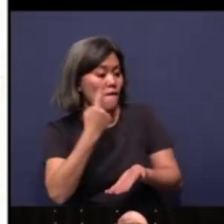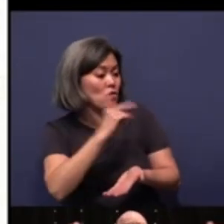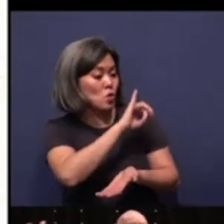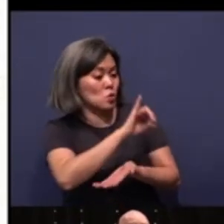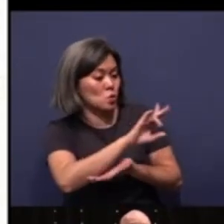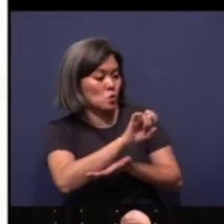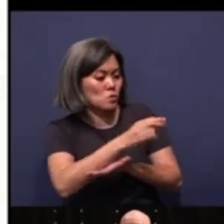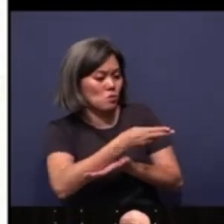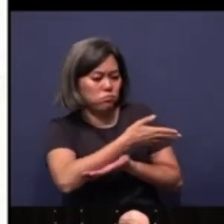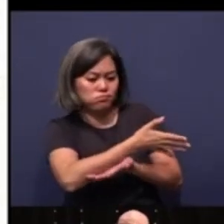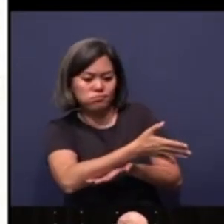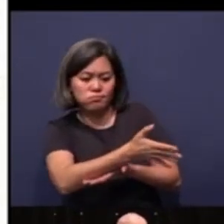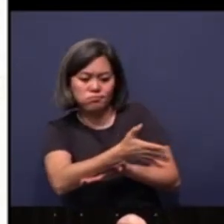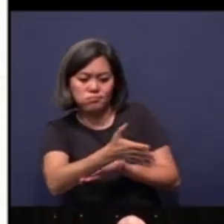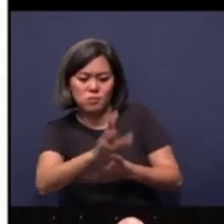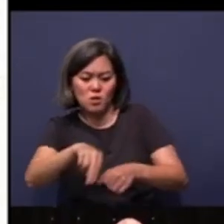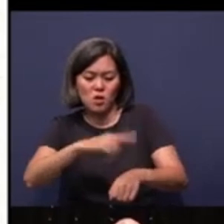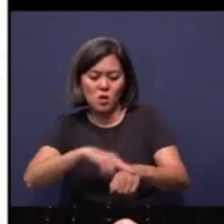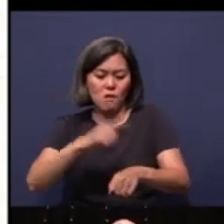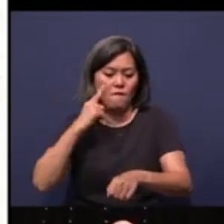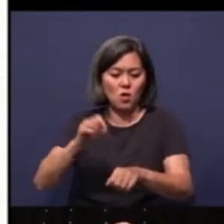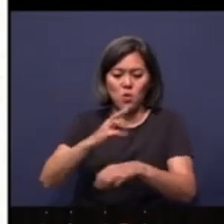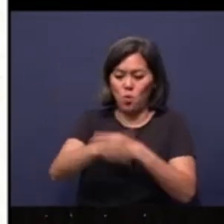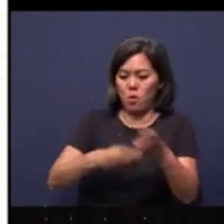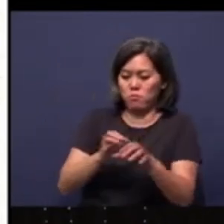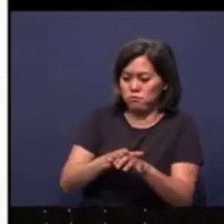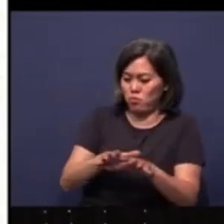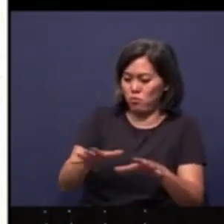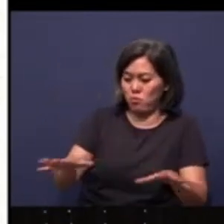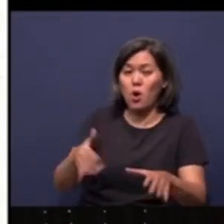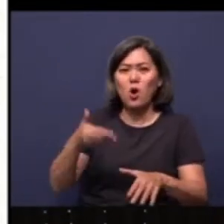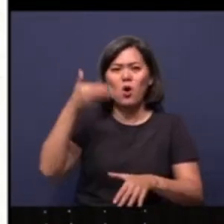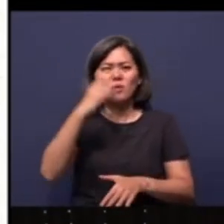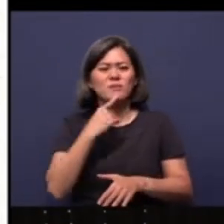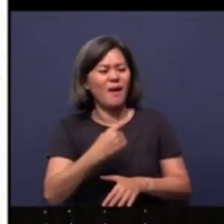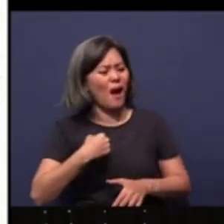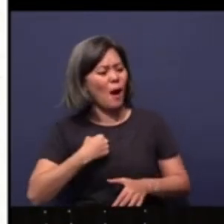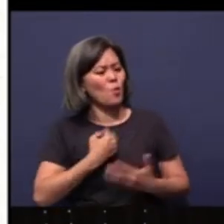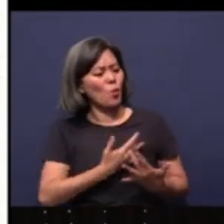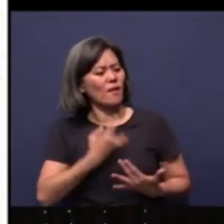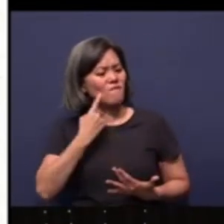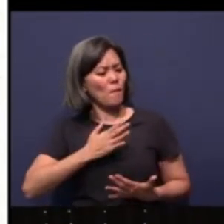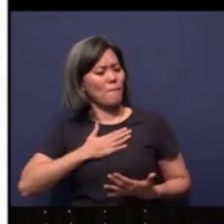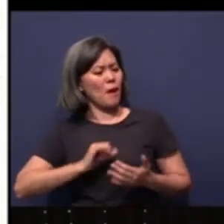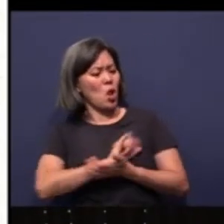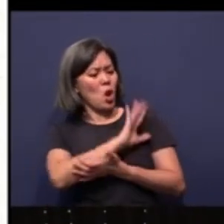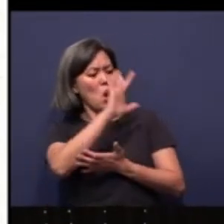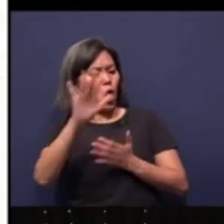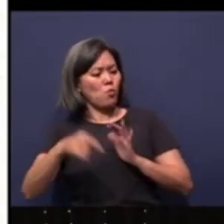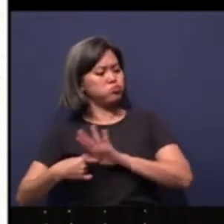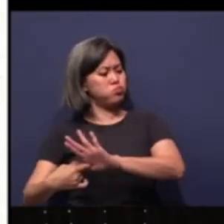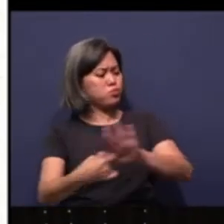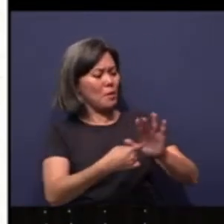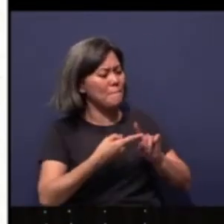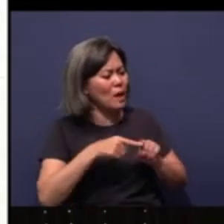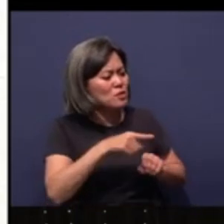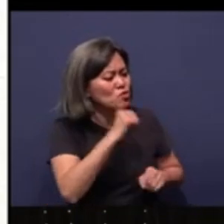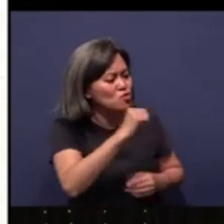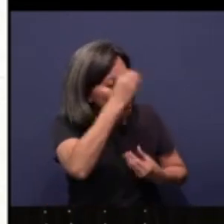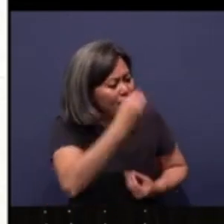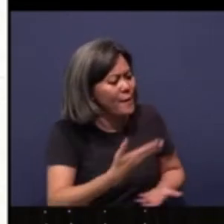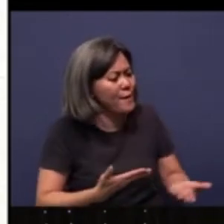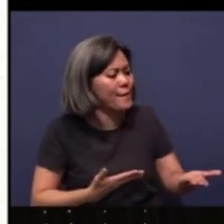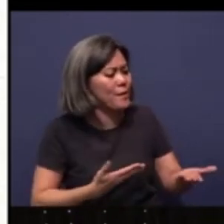all the nations of the world. Can you imagine? God says, I'm waiting for my glory to shine forth. But your disobedience